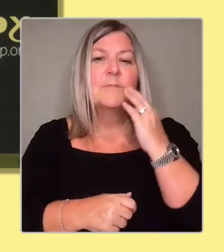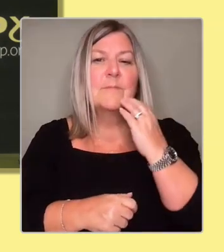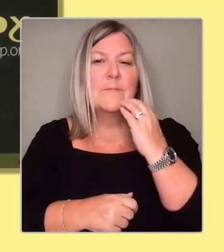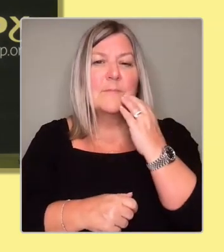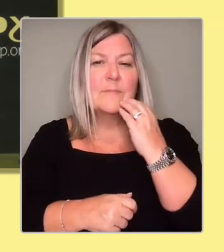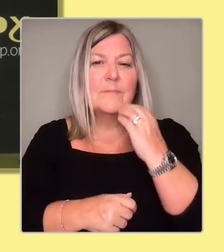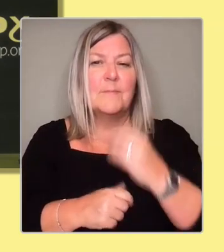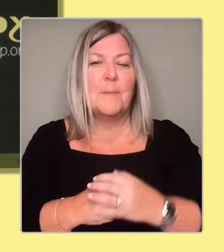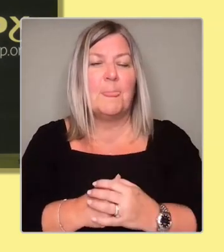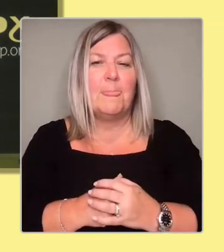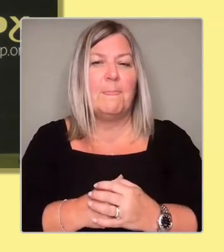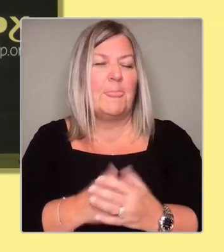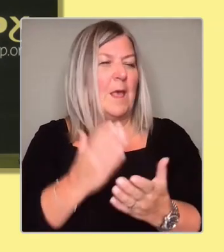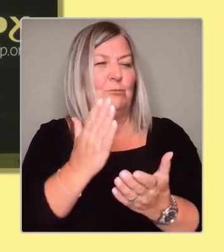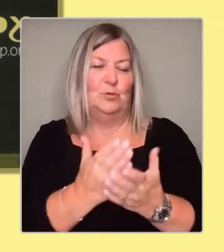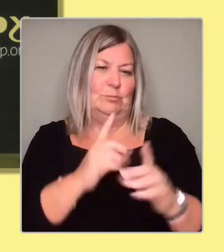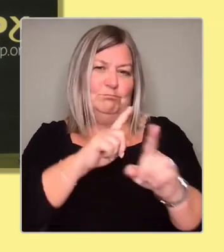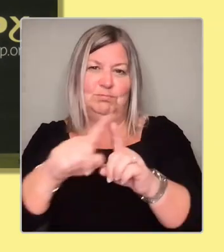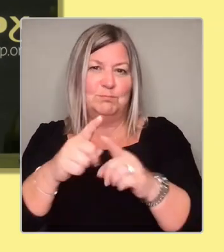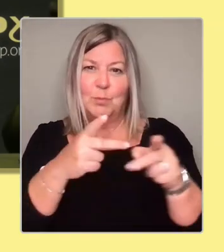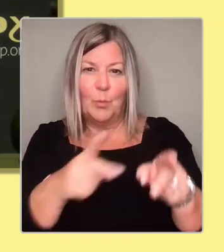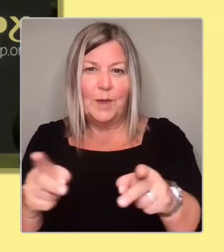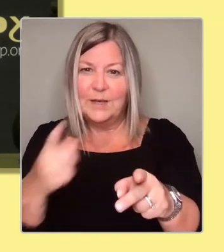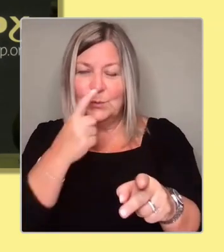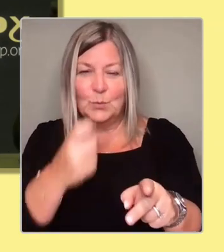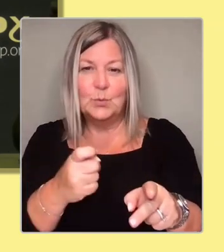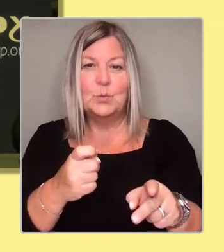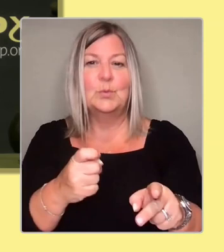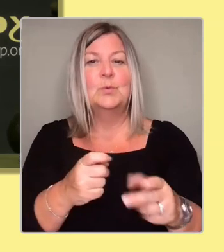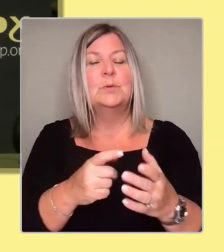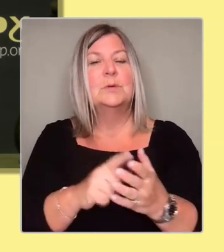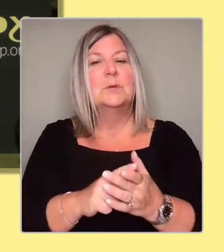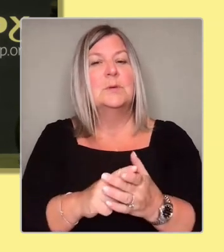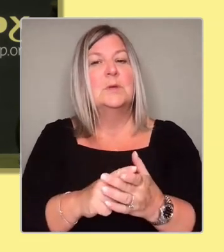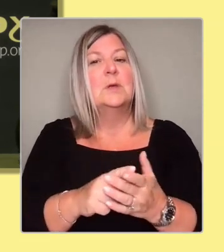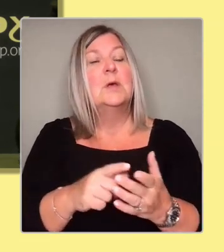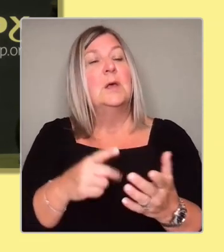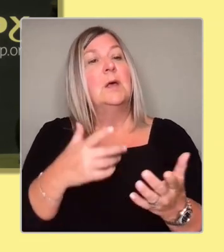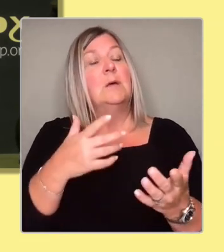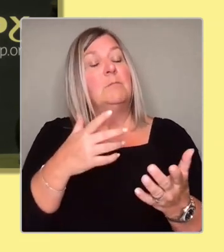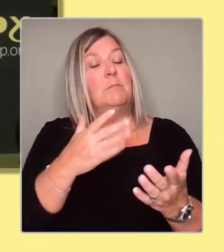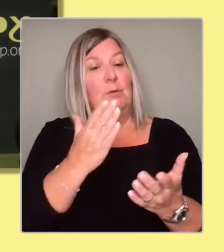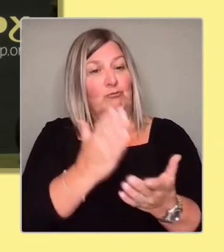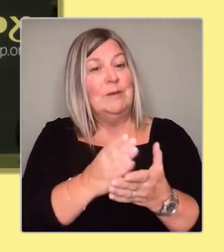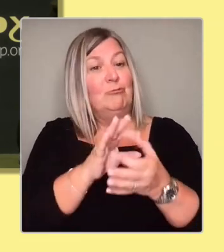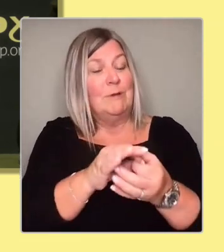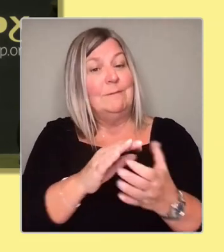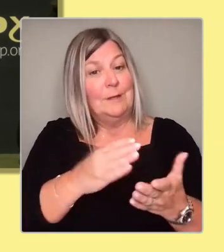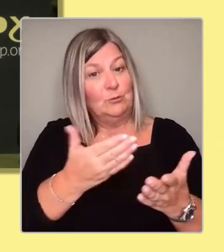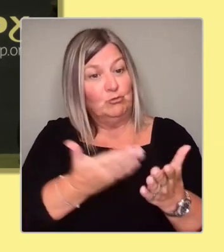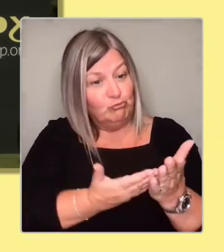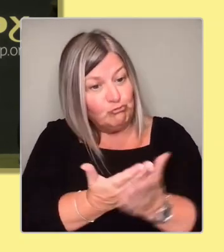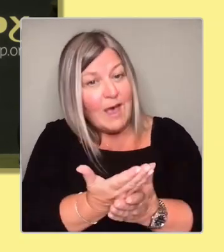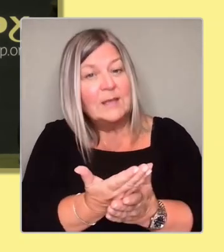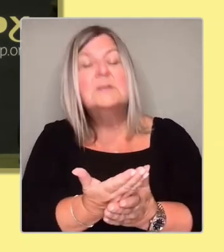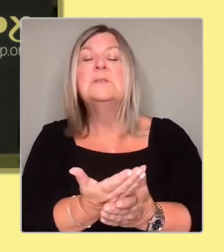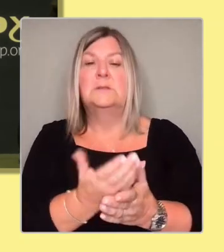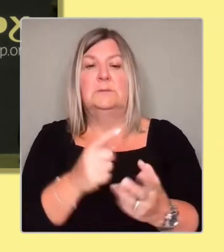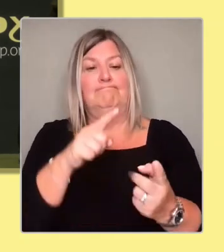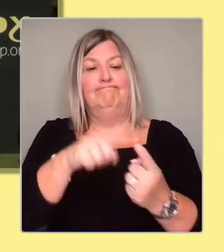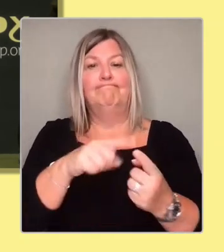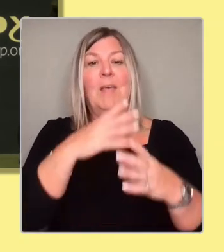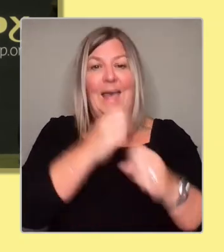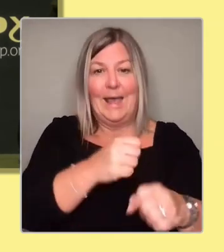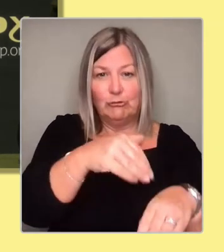discuss at another point is tackling hate crime and banning conversion therapy. Hate crime figures are quite